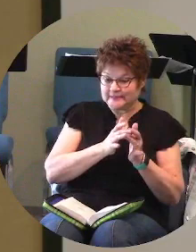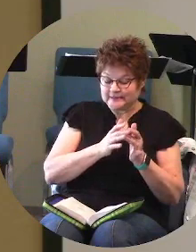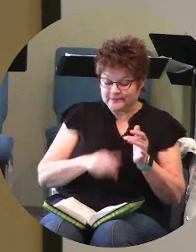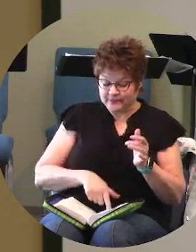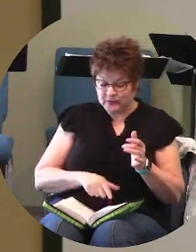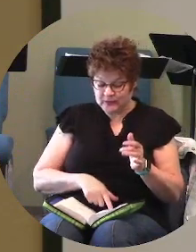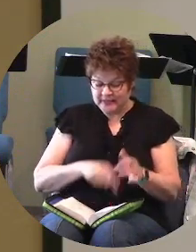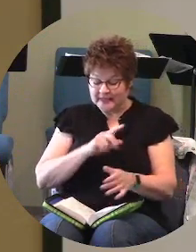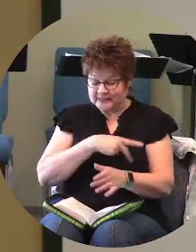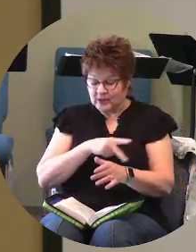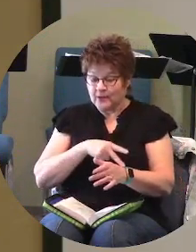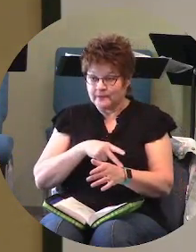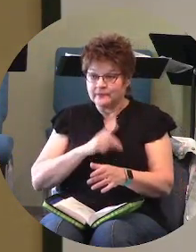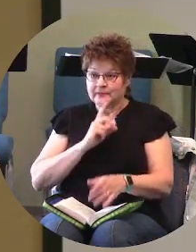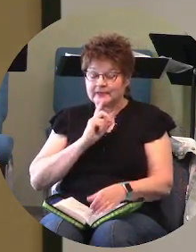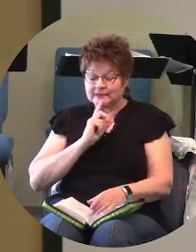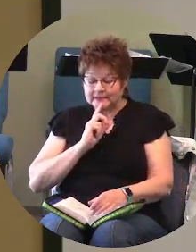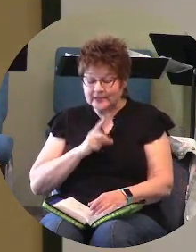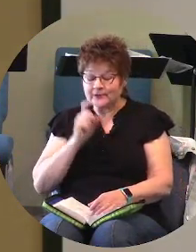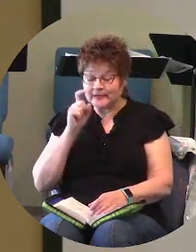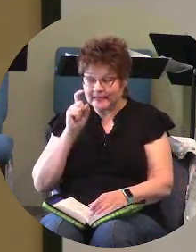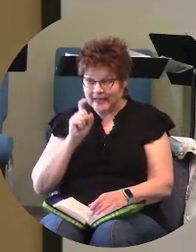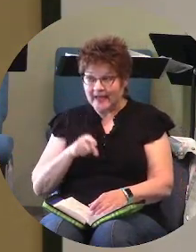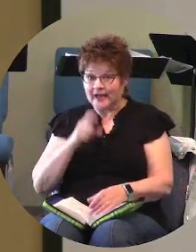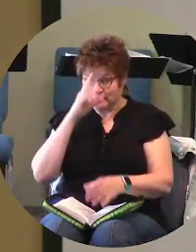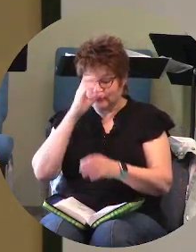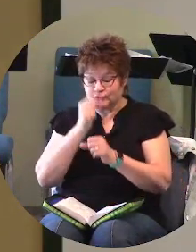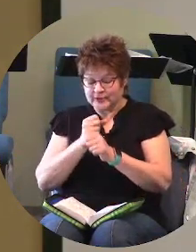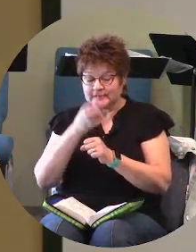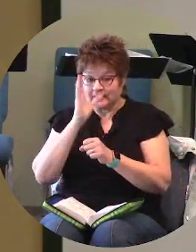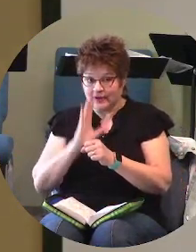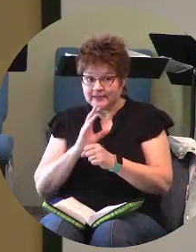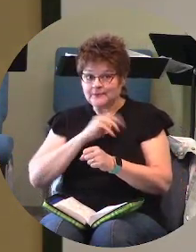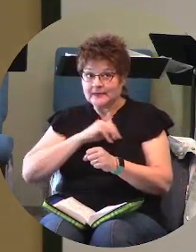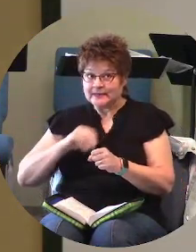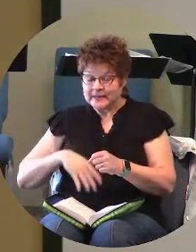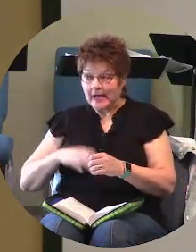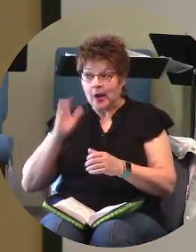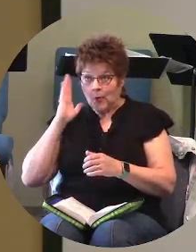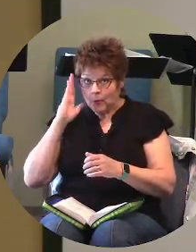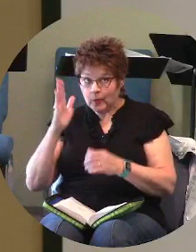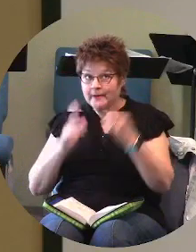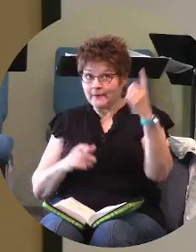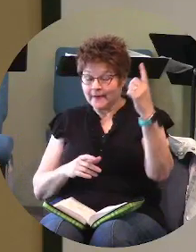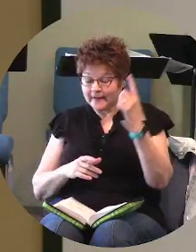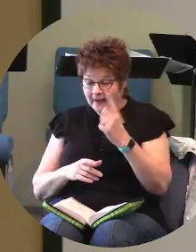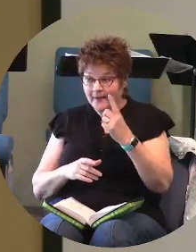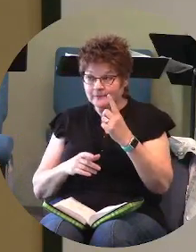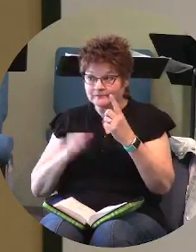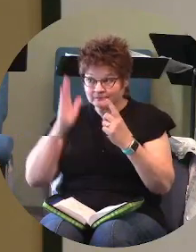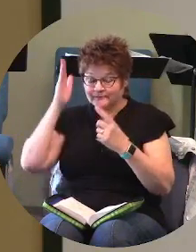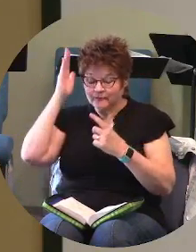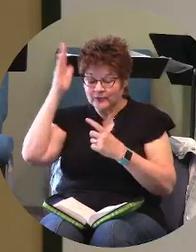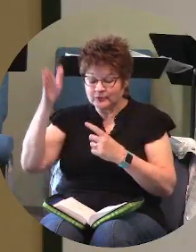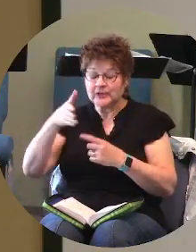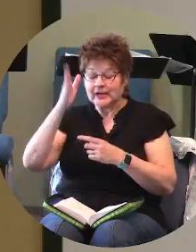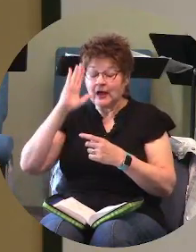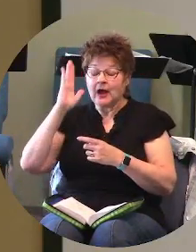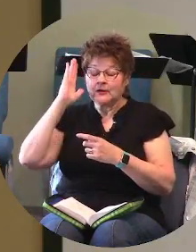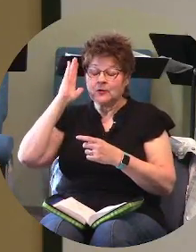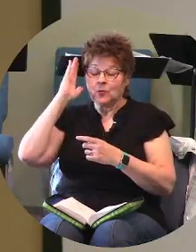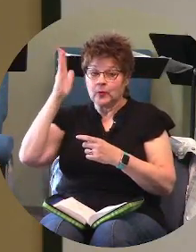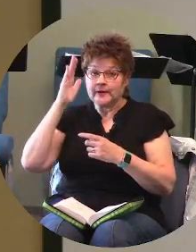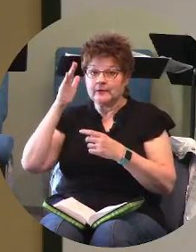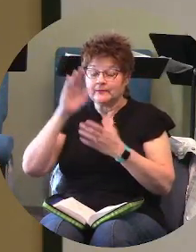had to trust god that there was going to be a messiah that god was going to be faithful that he was going to